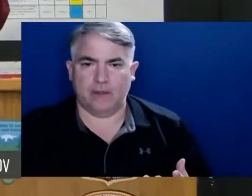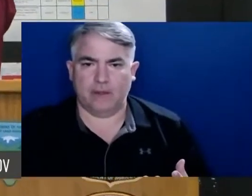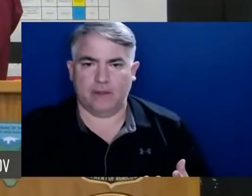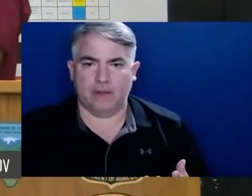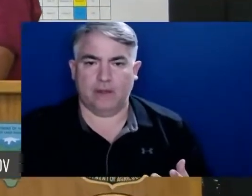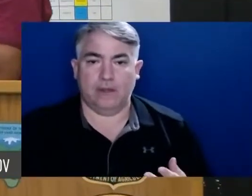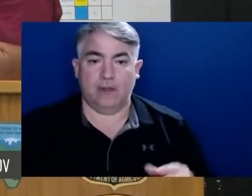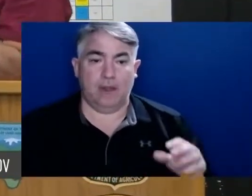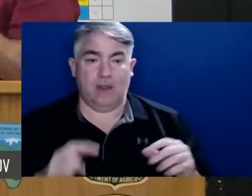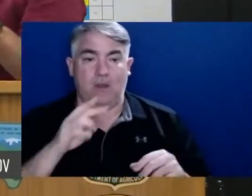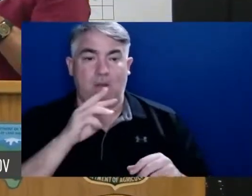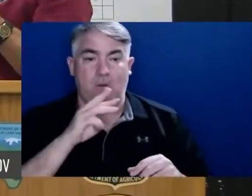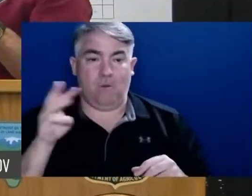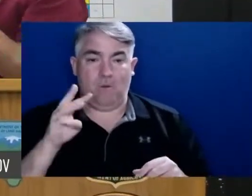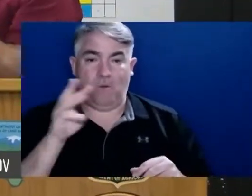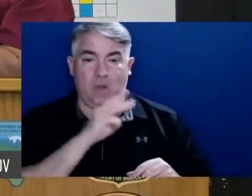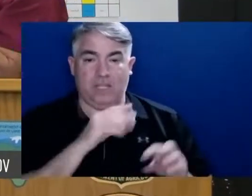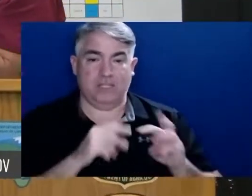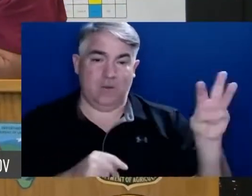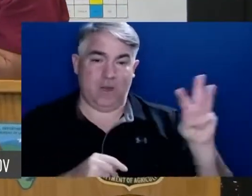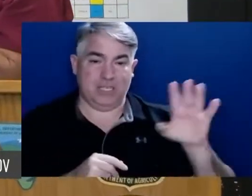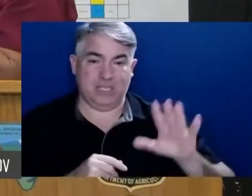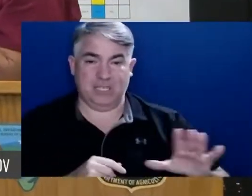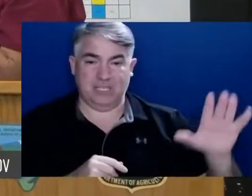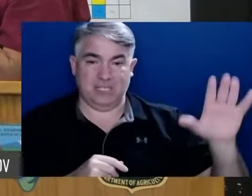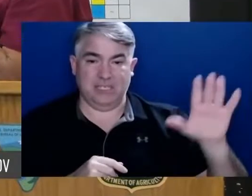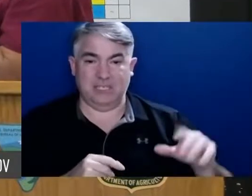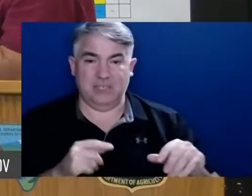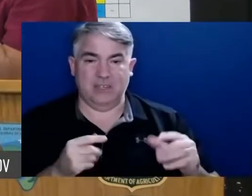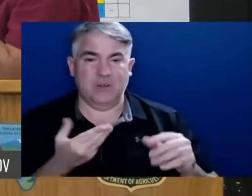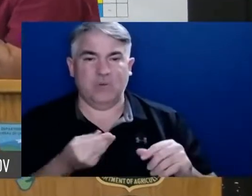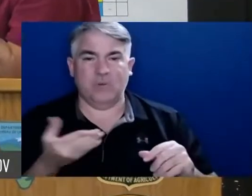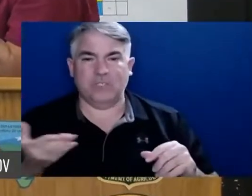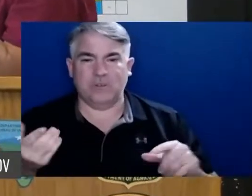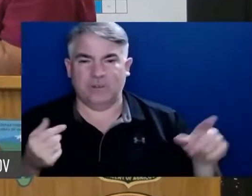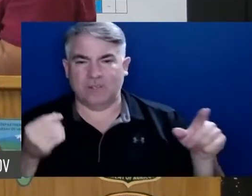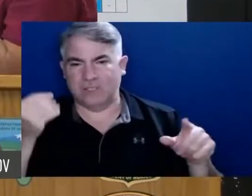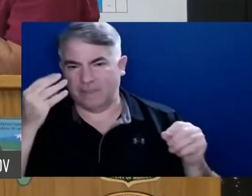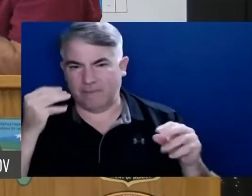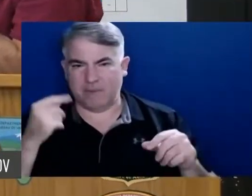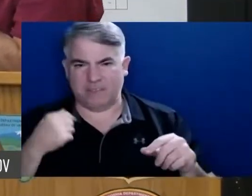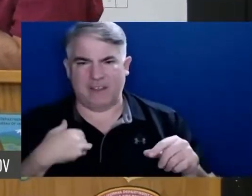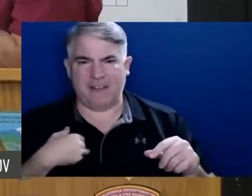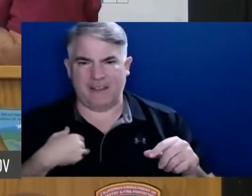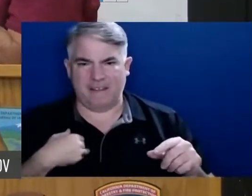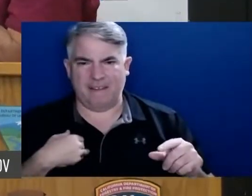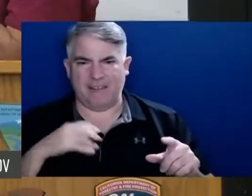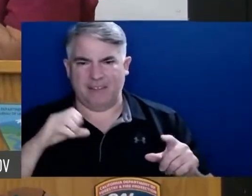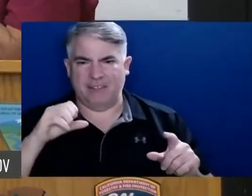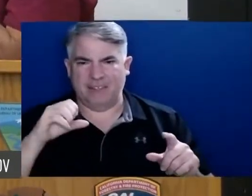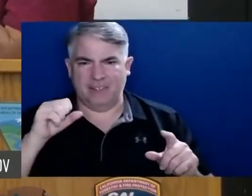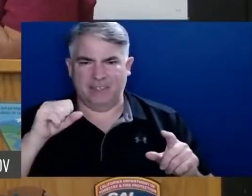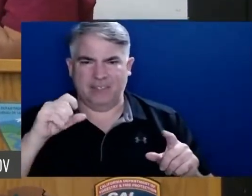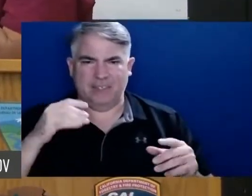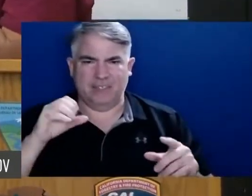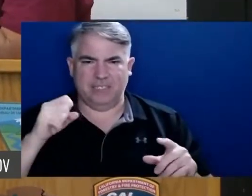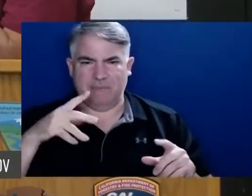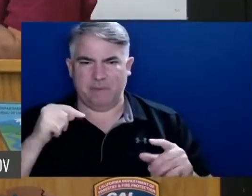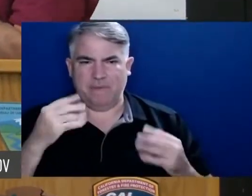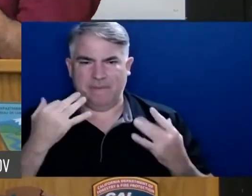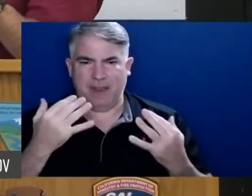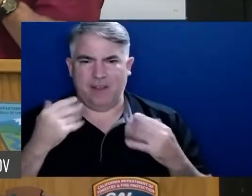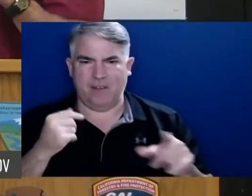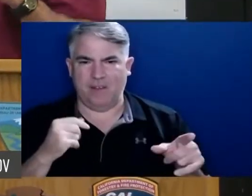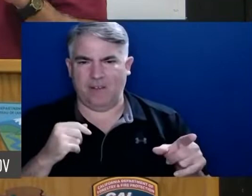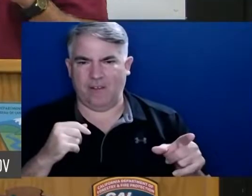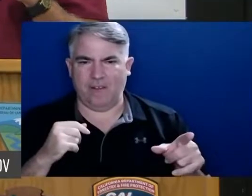that they had on both the spot fire and the portion of our fire that our zone I should say that comes